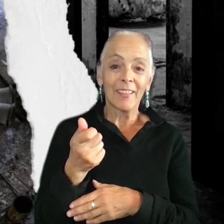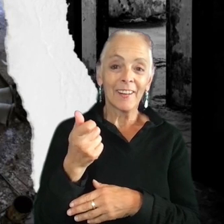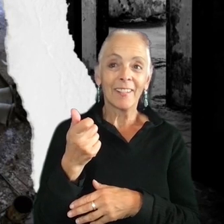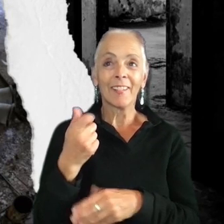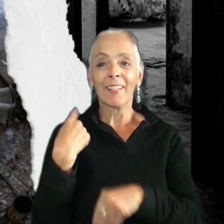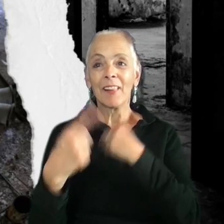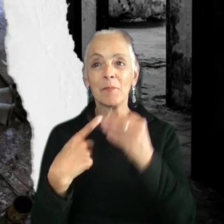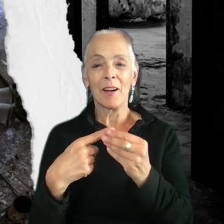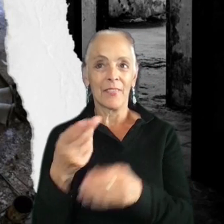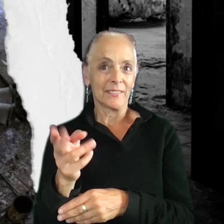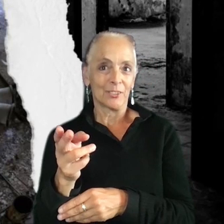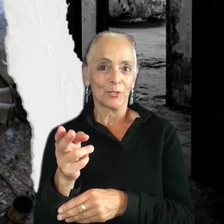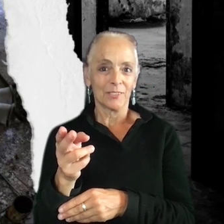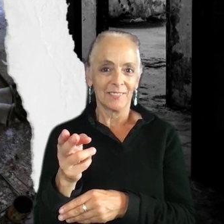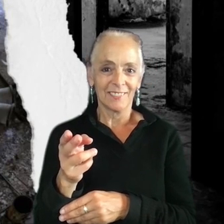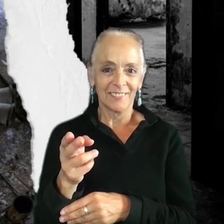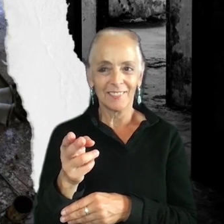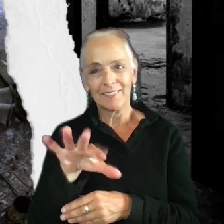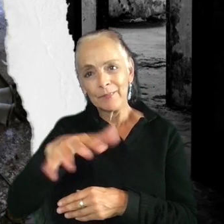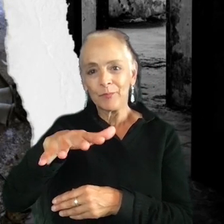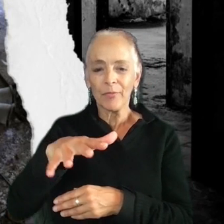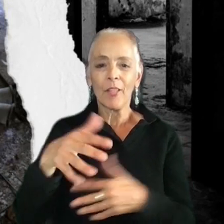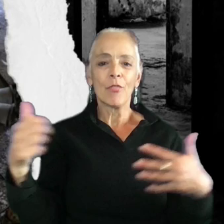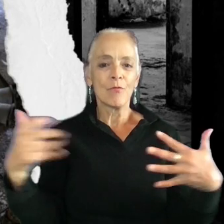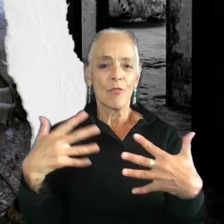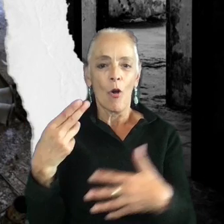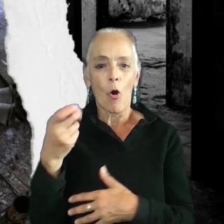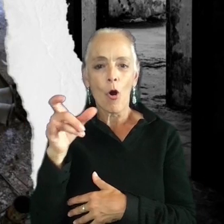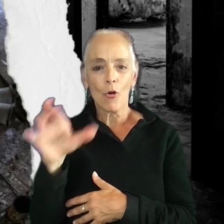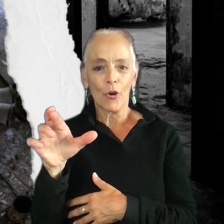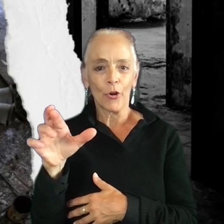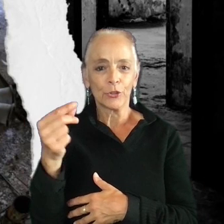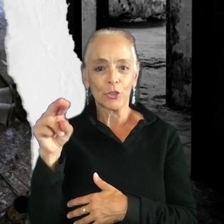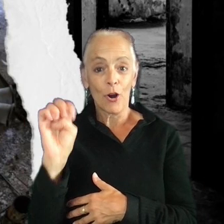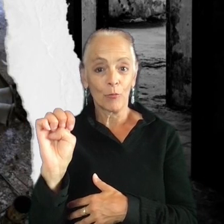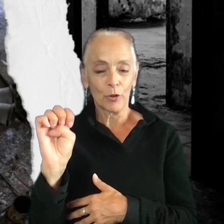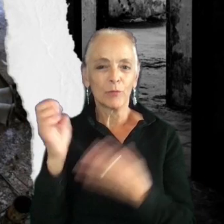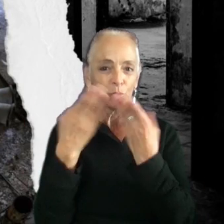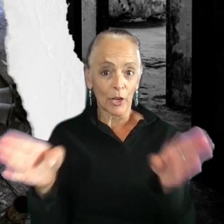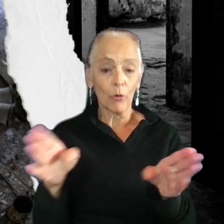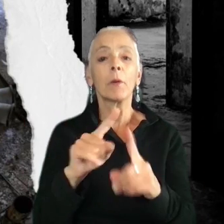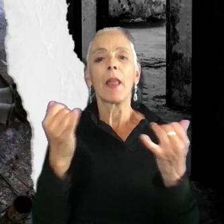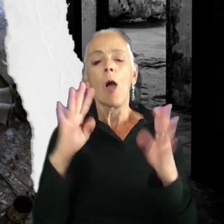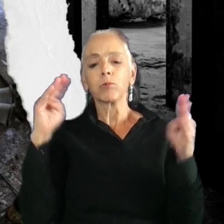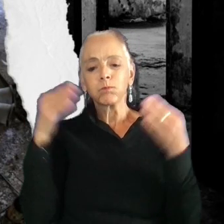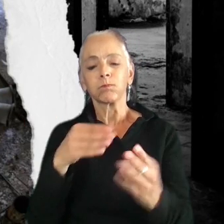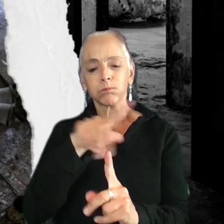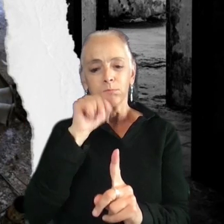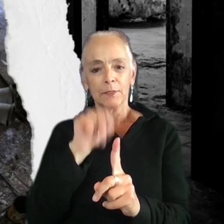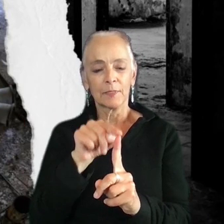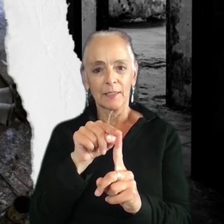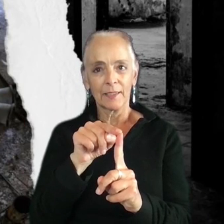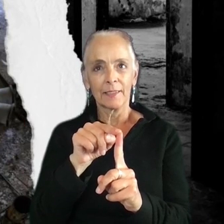the history of sort of the horror genre in general, I'm going to talk specifically about some of